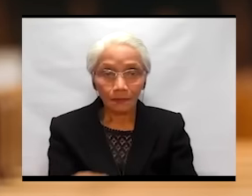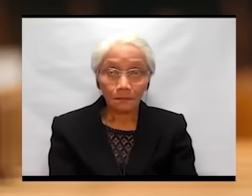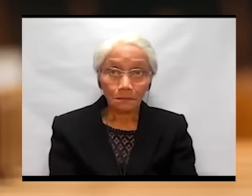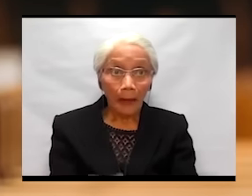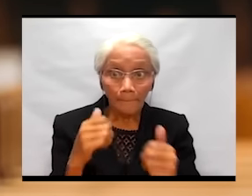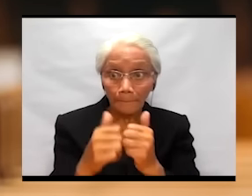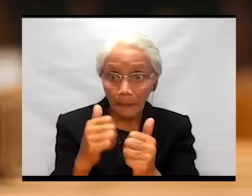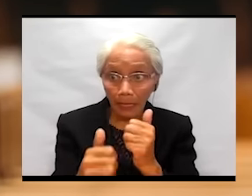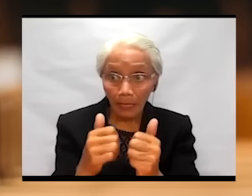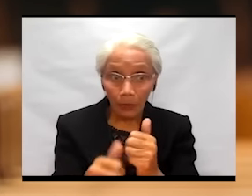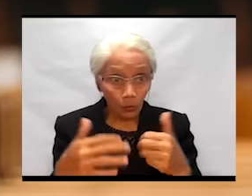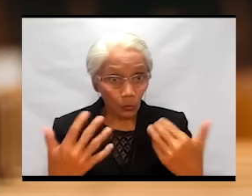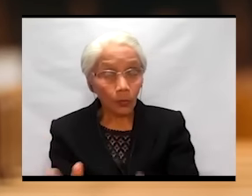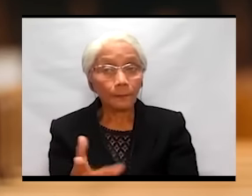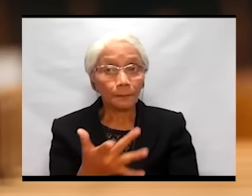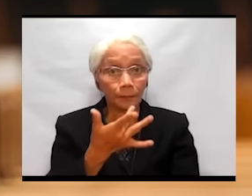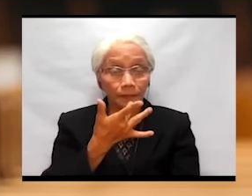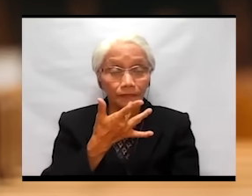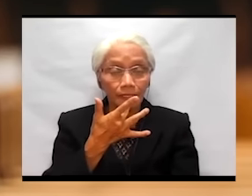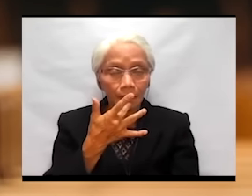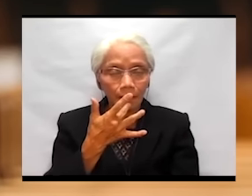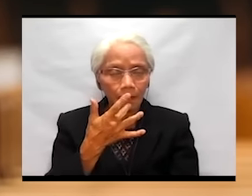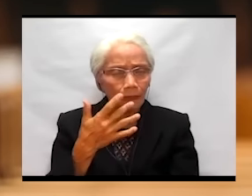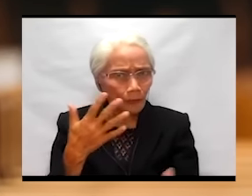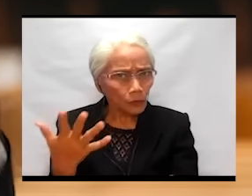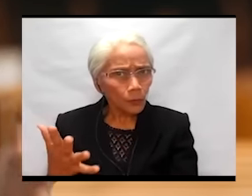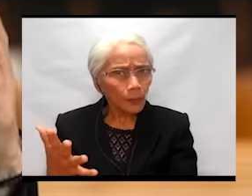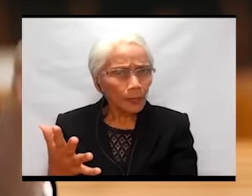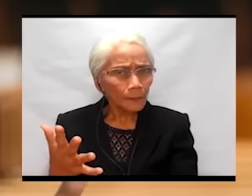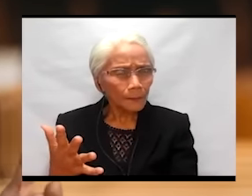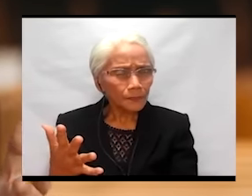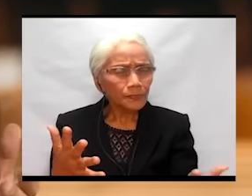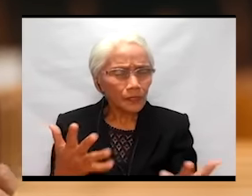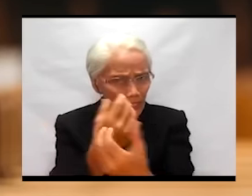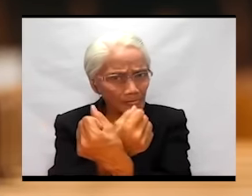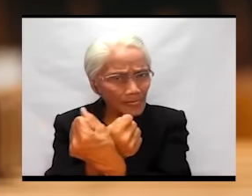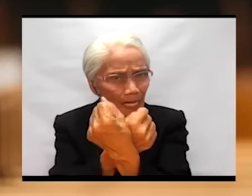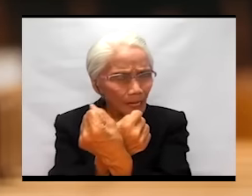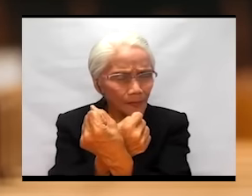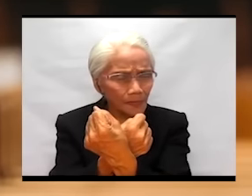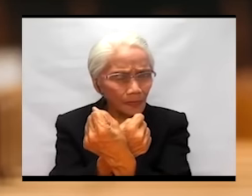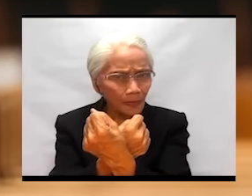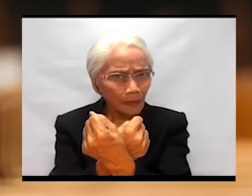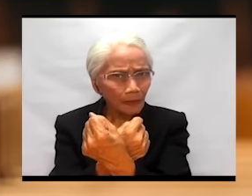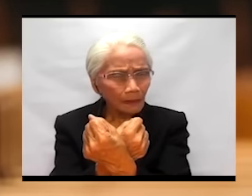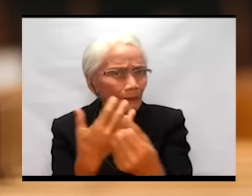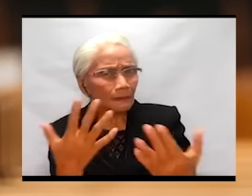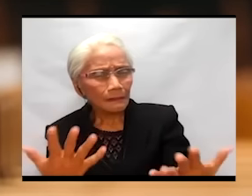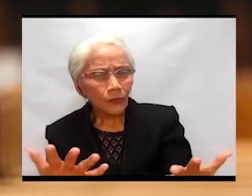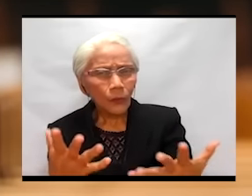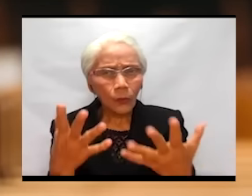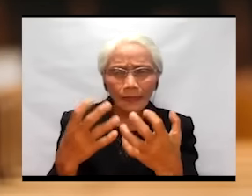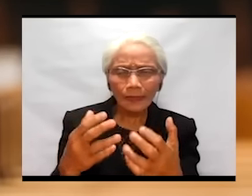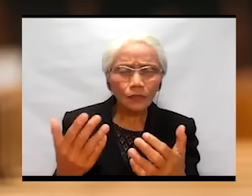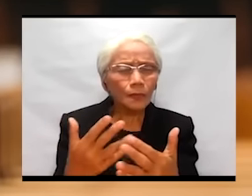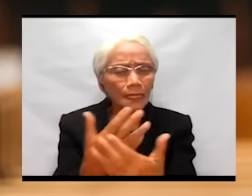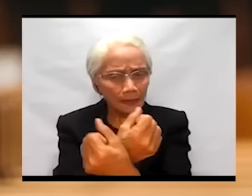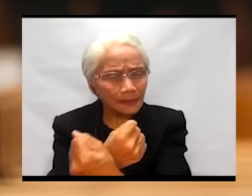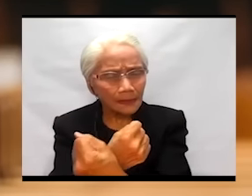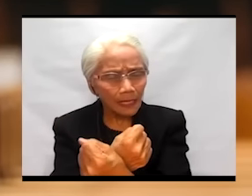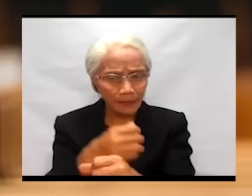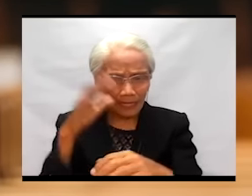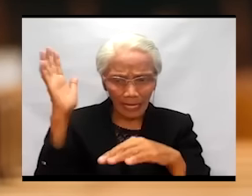be slaves. We prefer to have remained slaves. Rather than taste this bitter type of water.